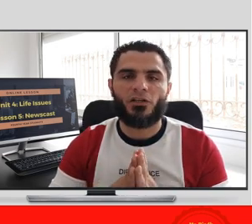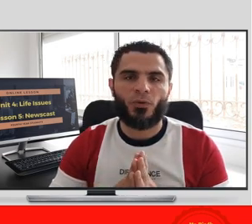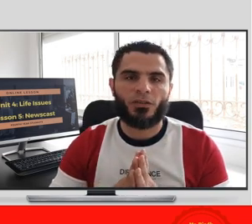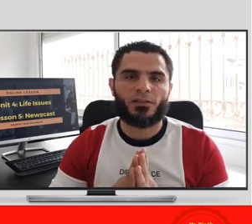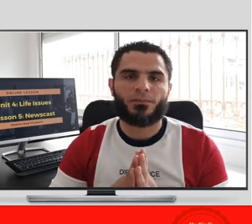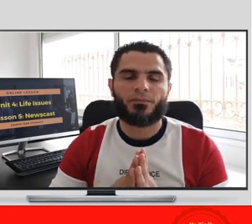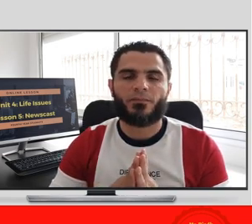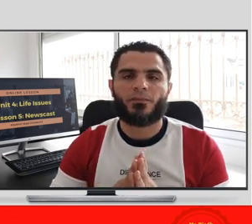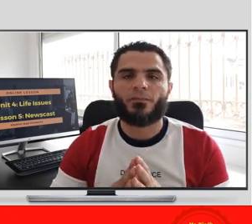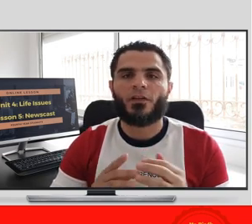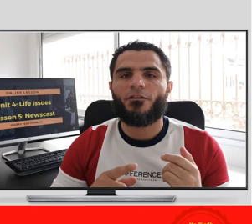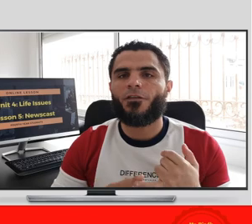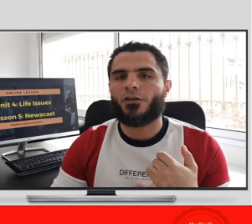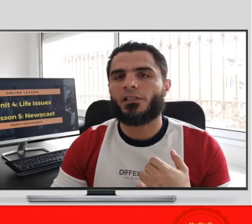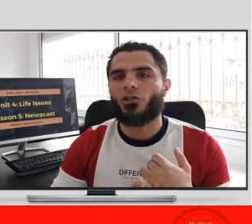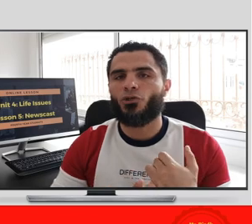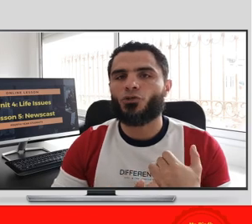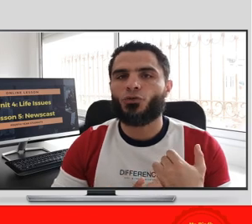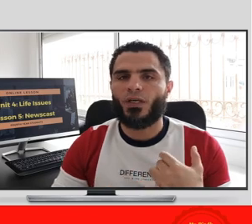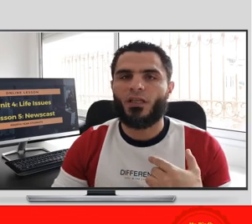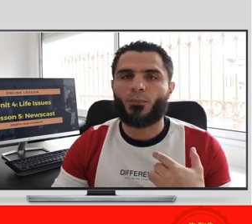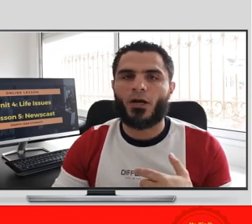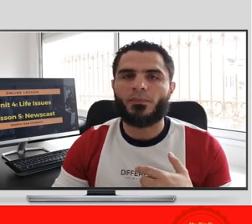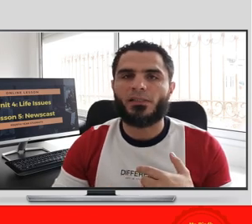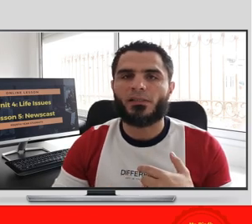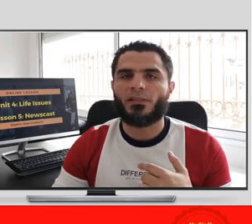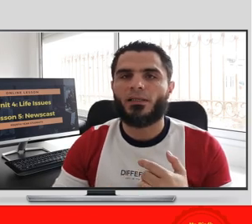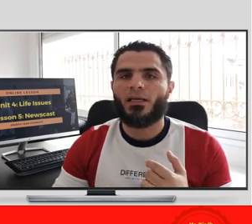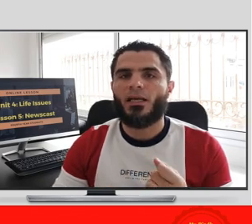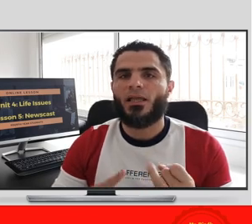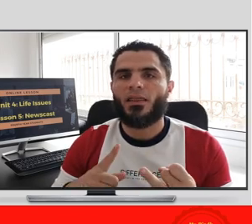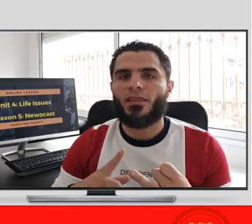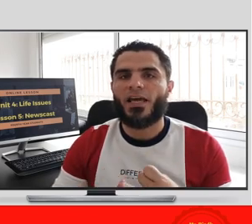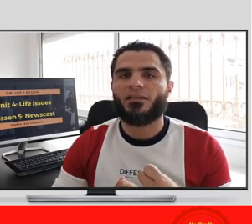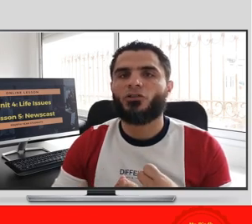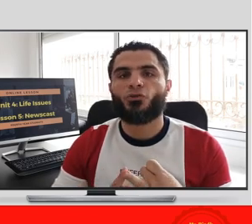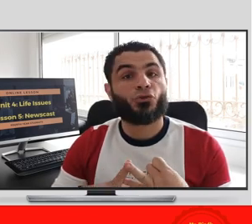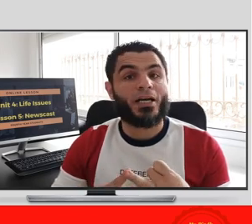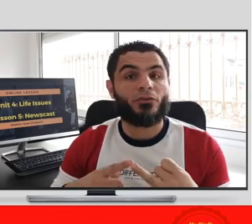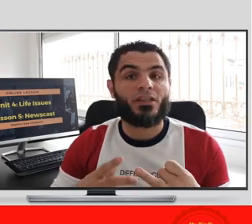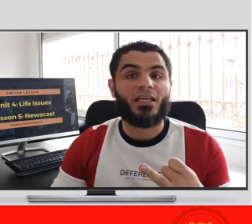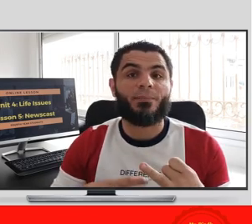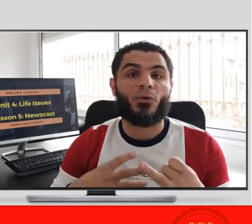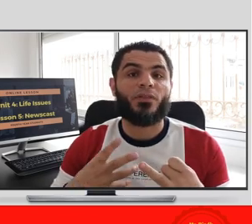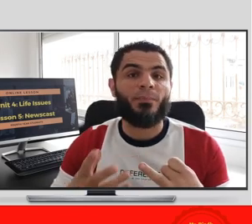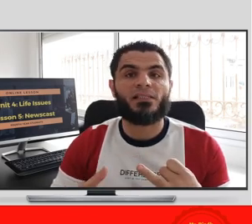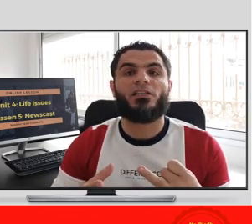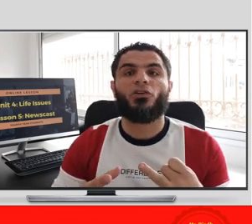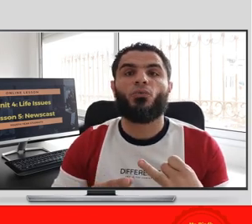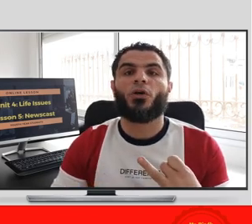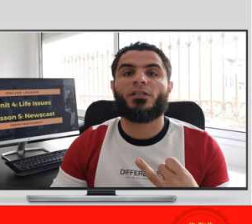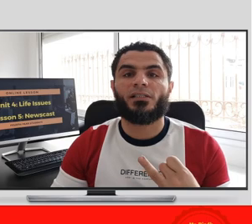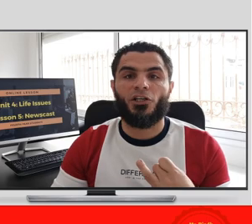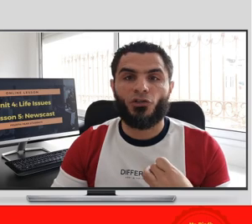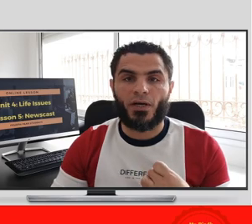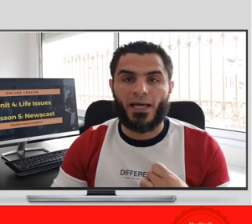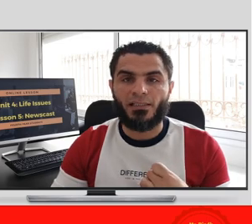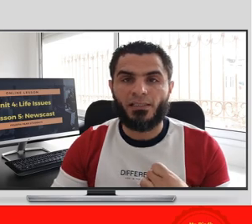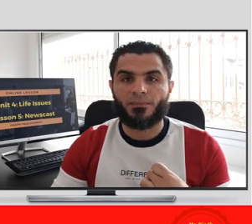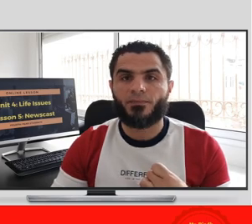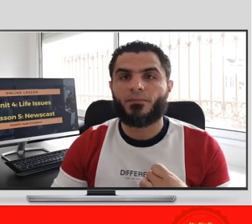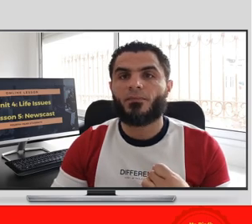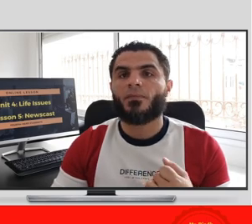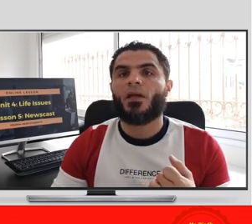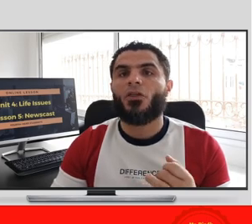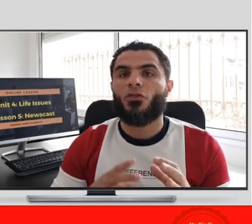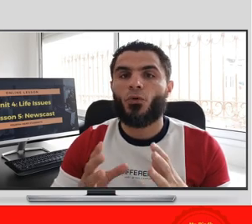to a missing word. First, you should read the prompts. Then, try to think about the missing words in your